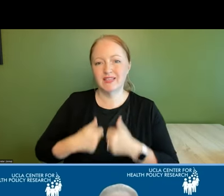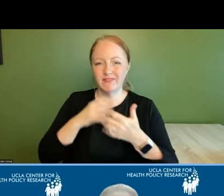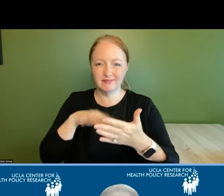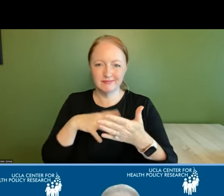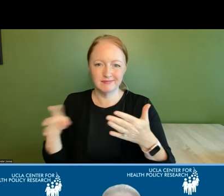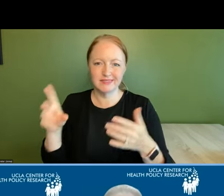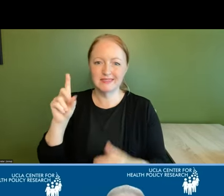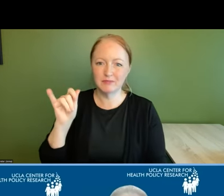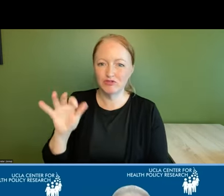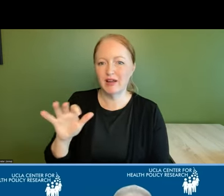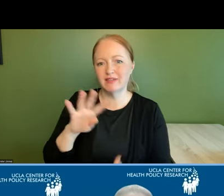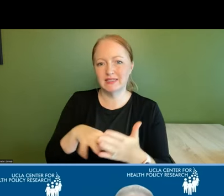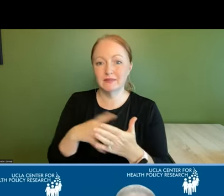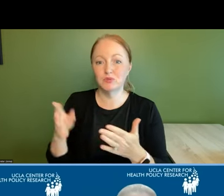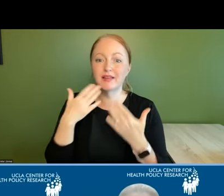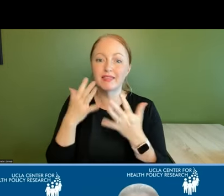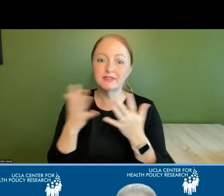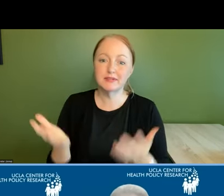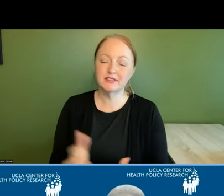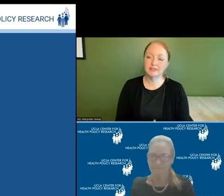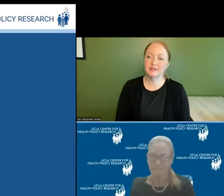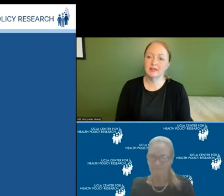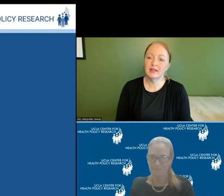demographic dashboard thank you so much